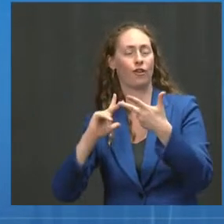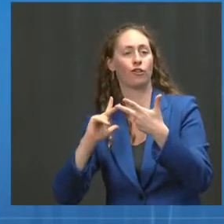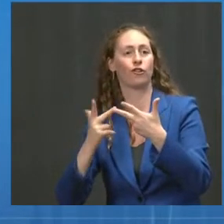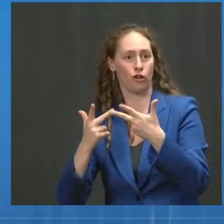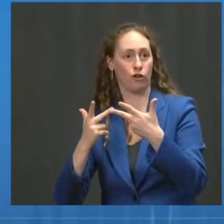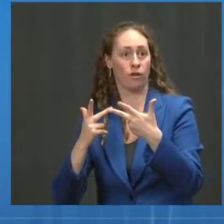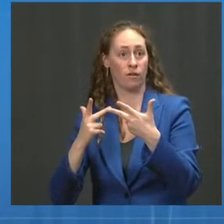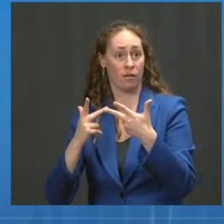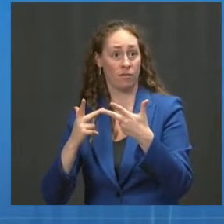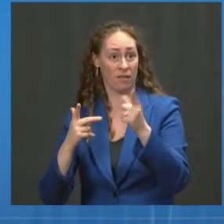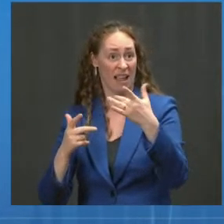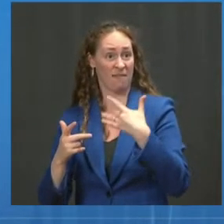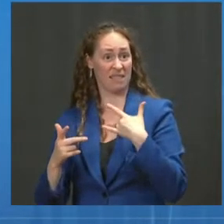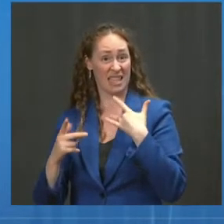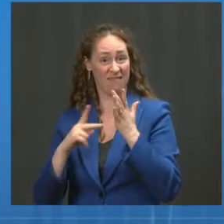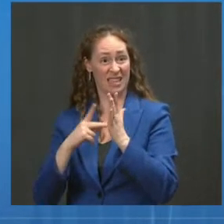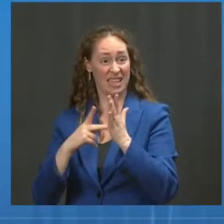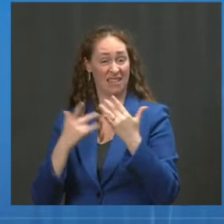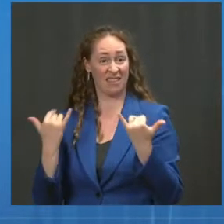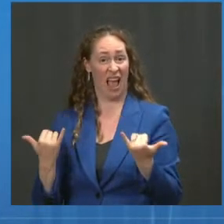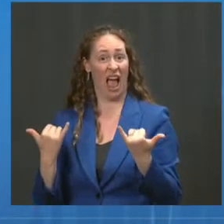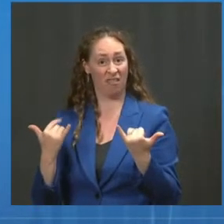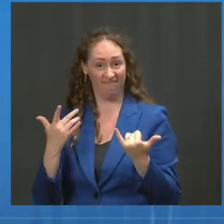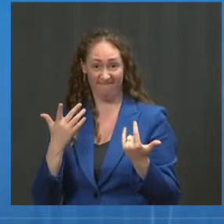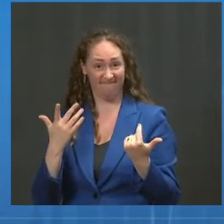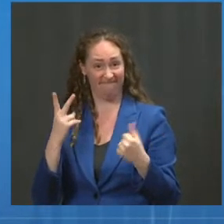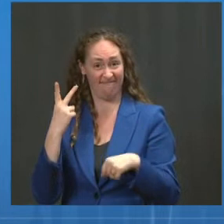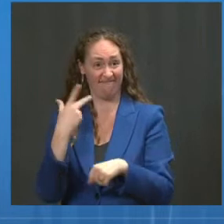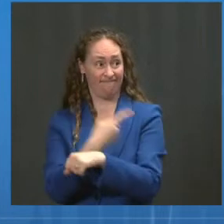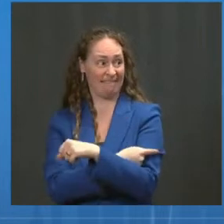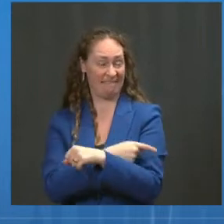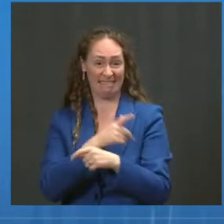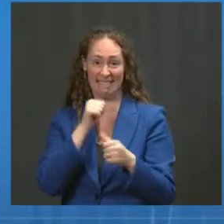hospitalization and death? Thanks. Let's start with you, Dr. Murphy.